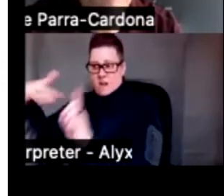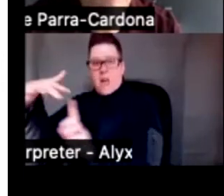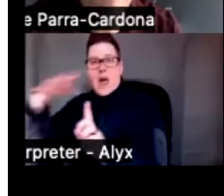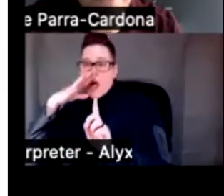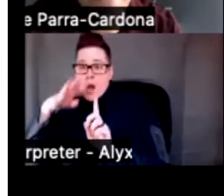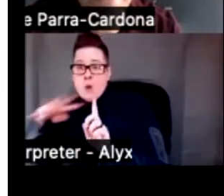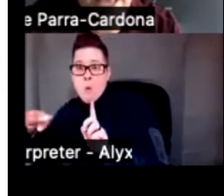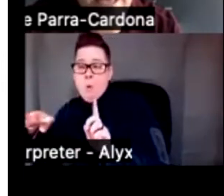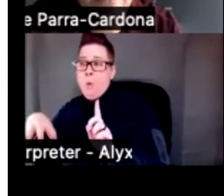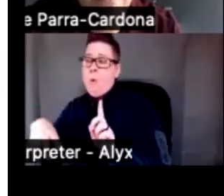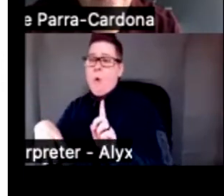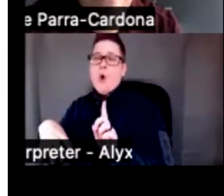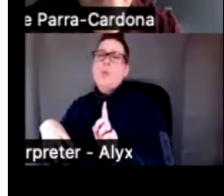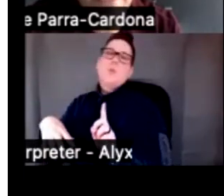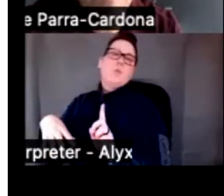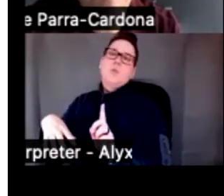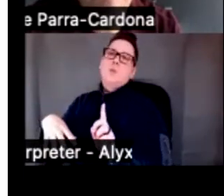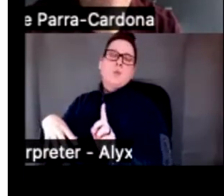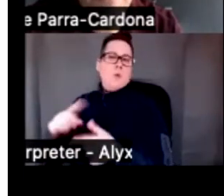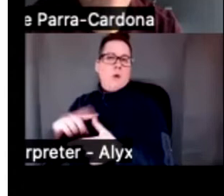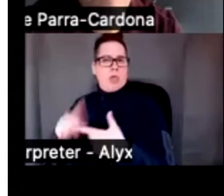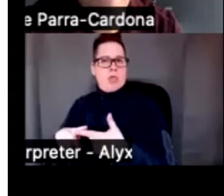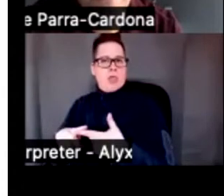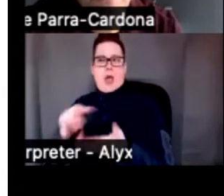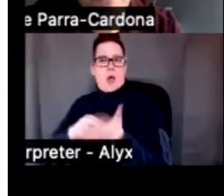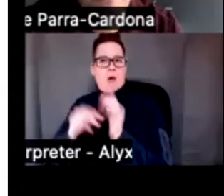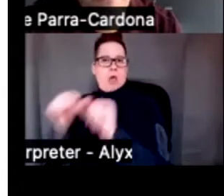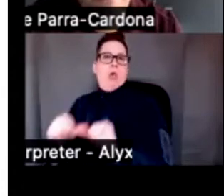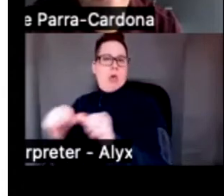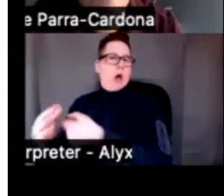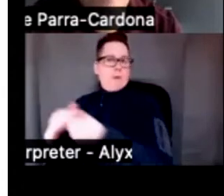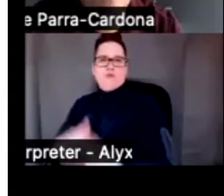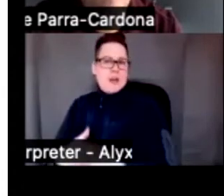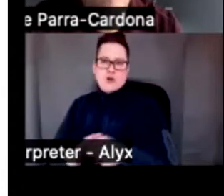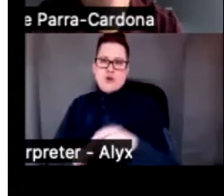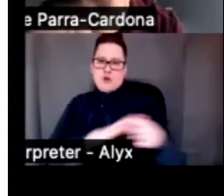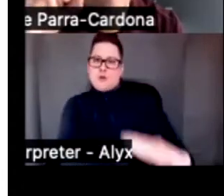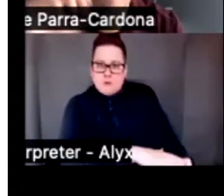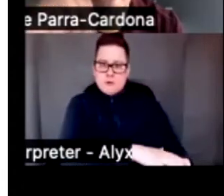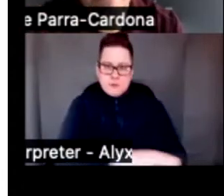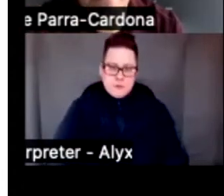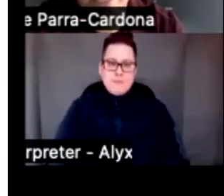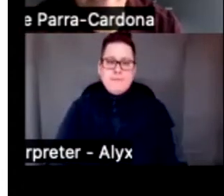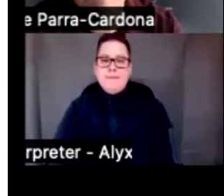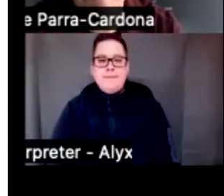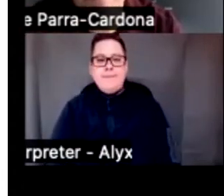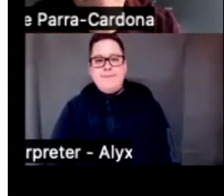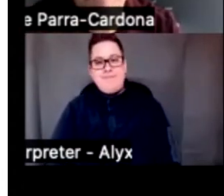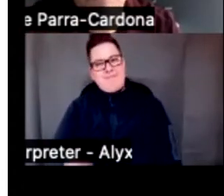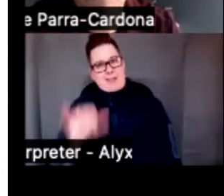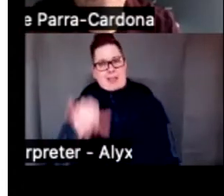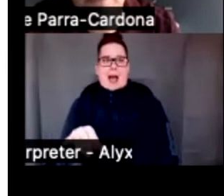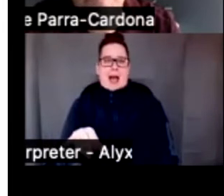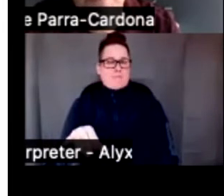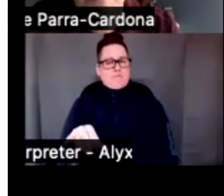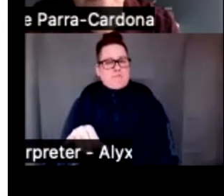we overlook that, then that perpetuates oppression. So that has been one of the